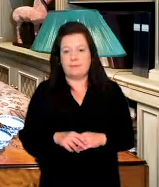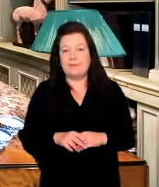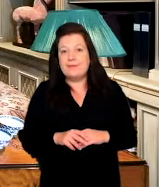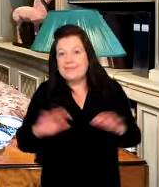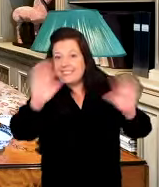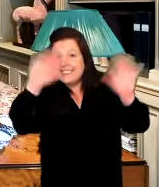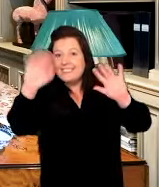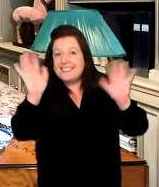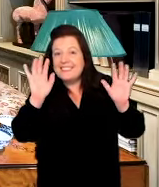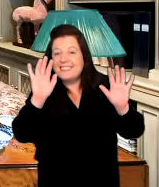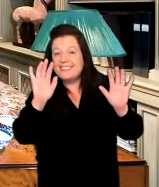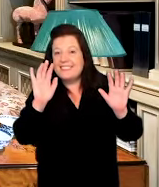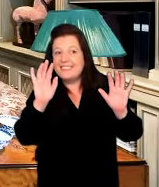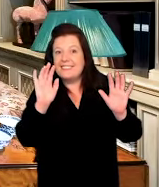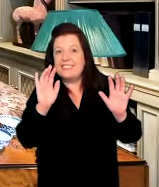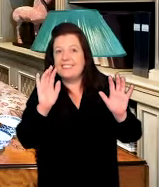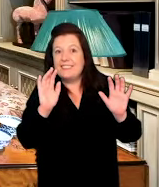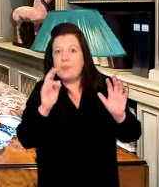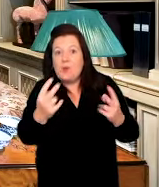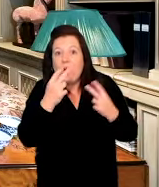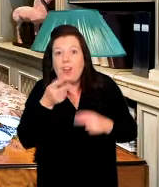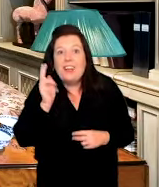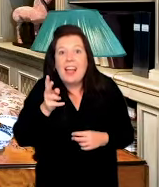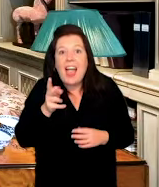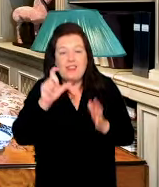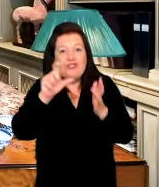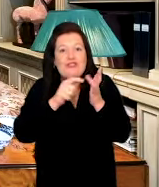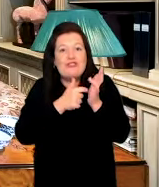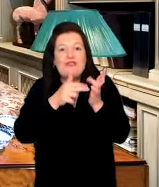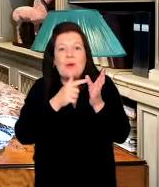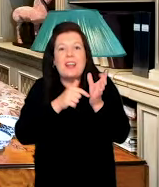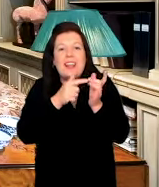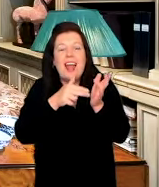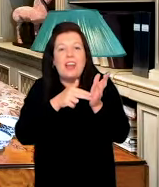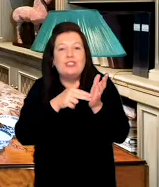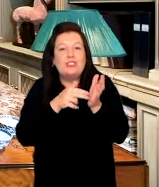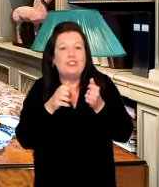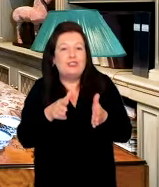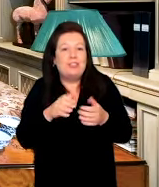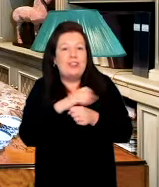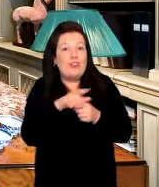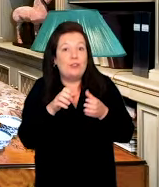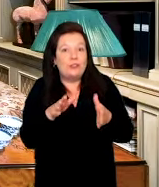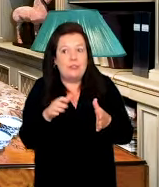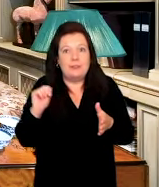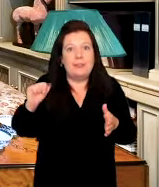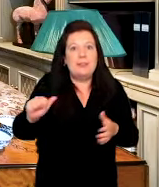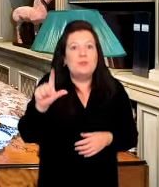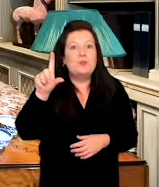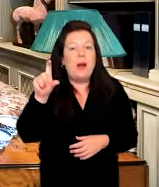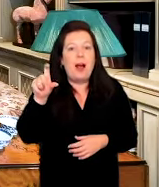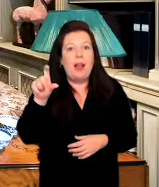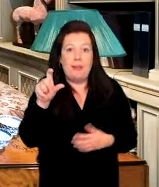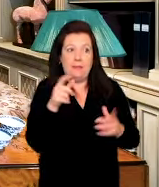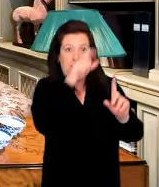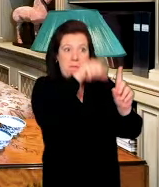Ah, hi! Welcome back to episode 12 of Corona Nation Street, where somebody has bitten off a bit